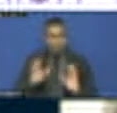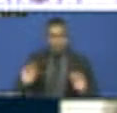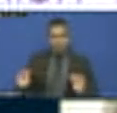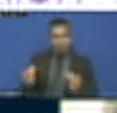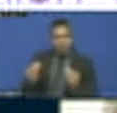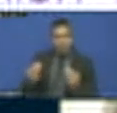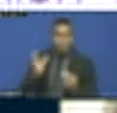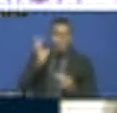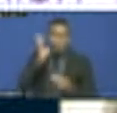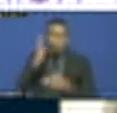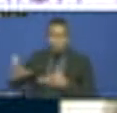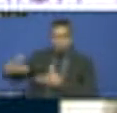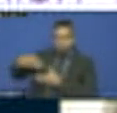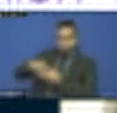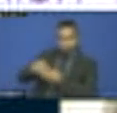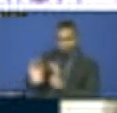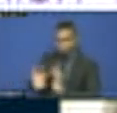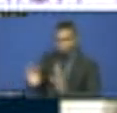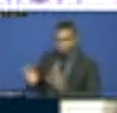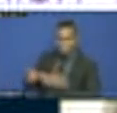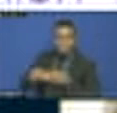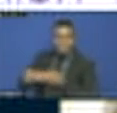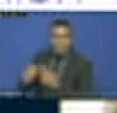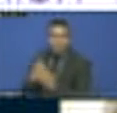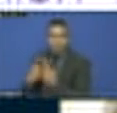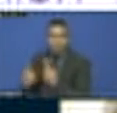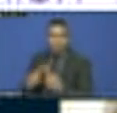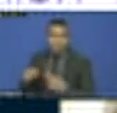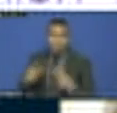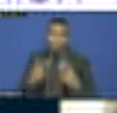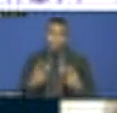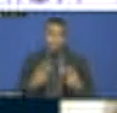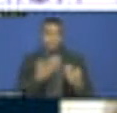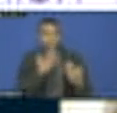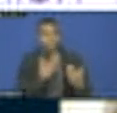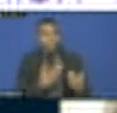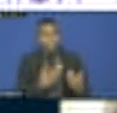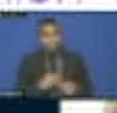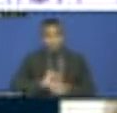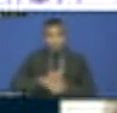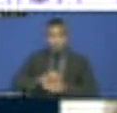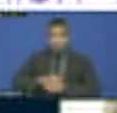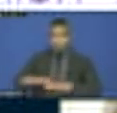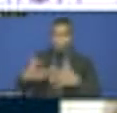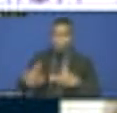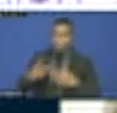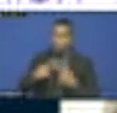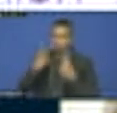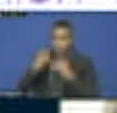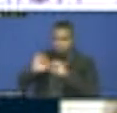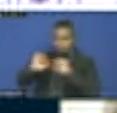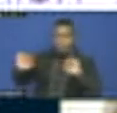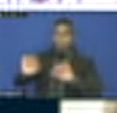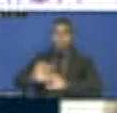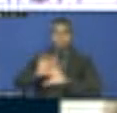once again, how important the local level, the local scale of action in local governments are as we pursue our development agenda. Can I ask